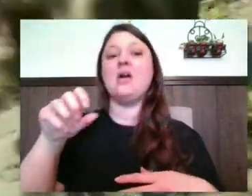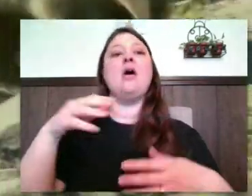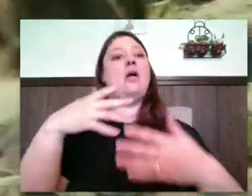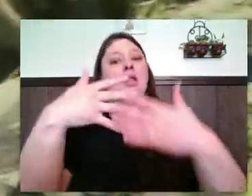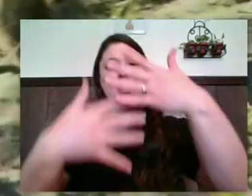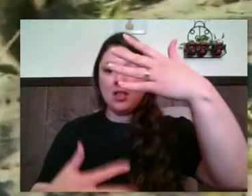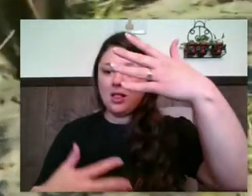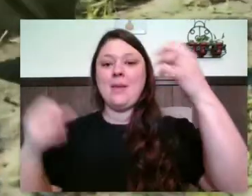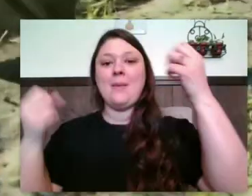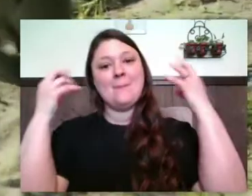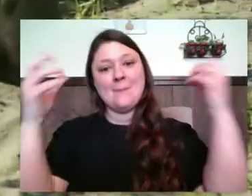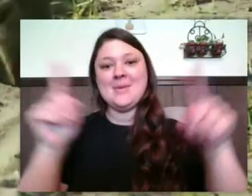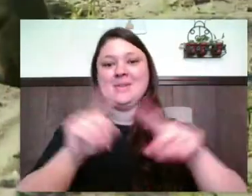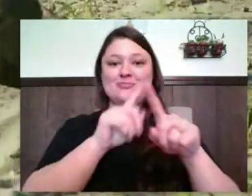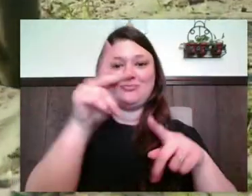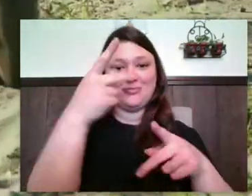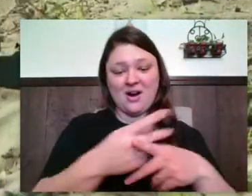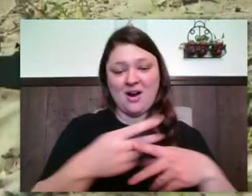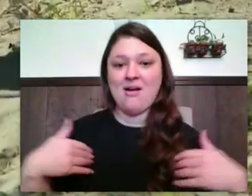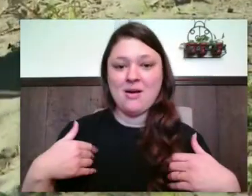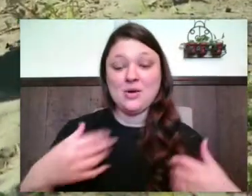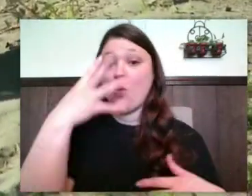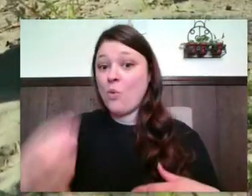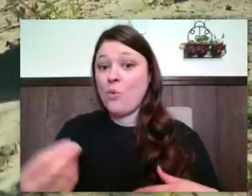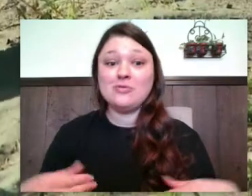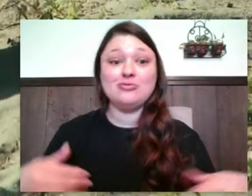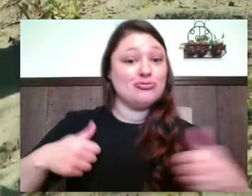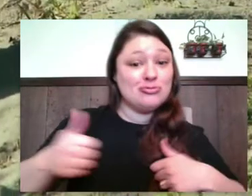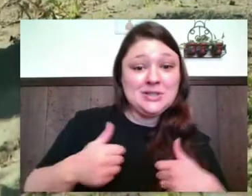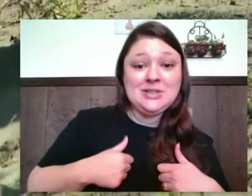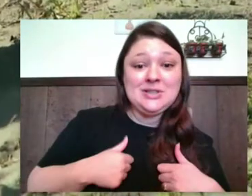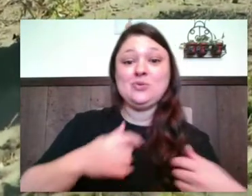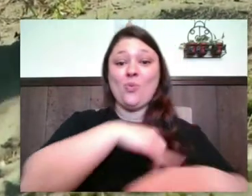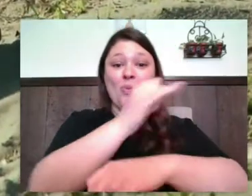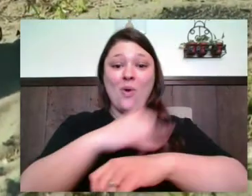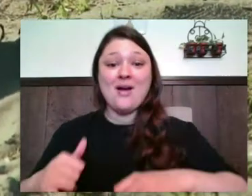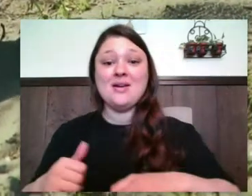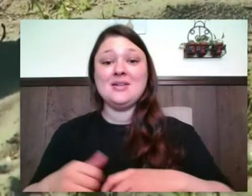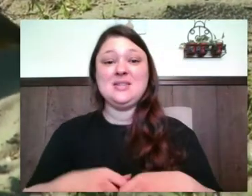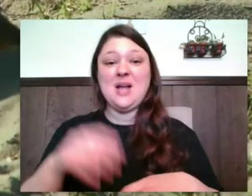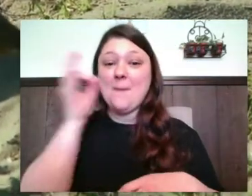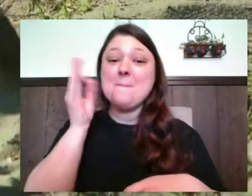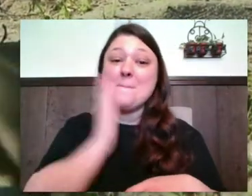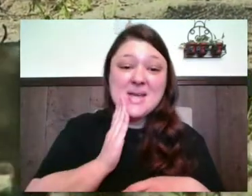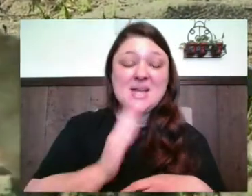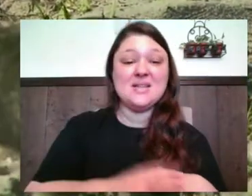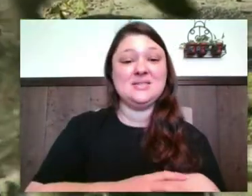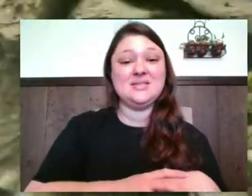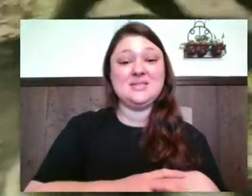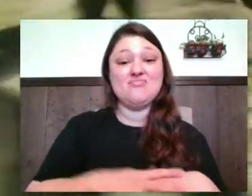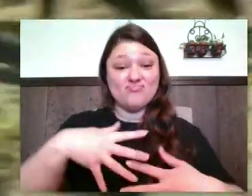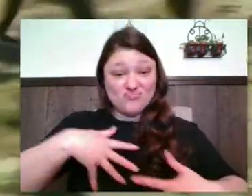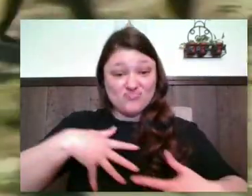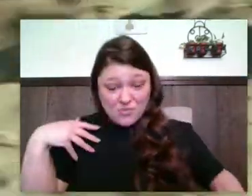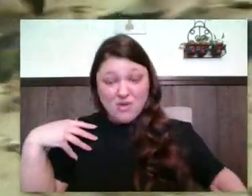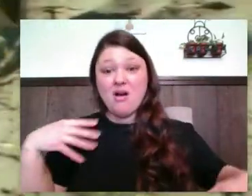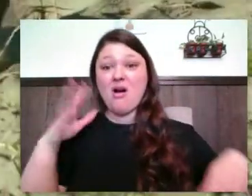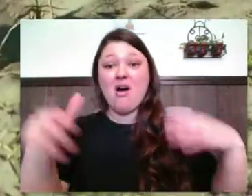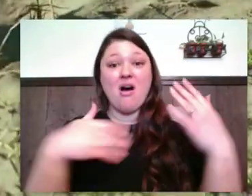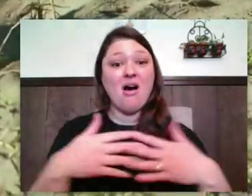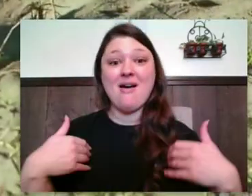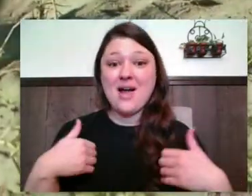on and on. Wolves, gorillas, killer whales, bees, zebras. But what about the animals that